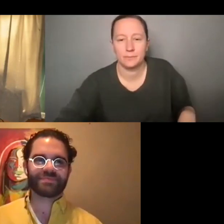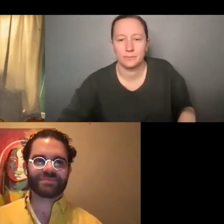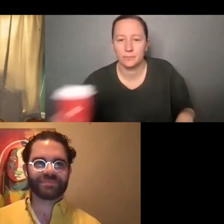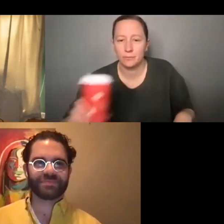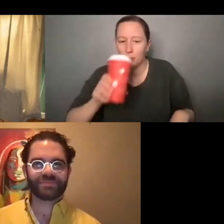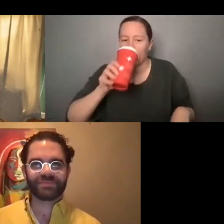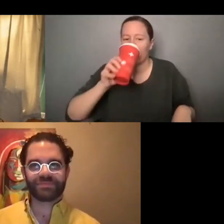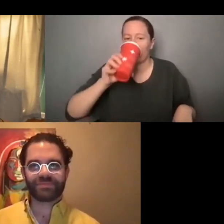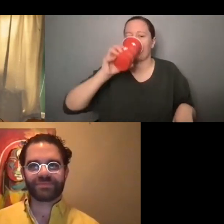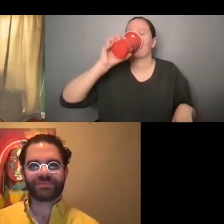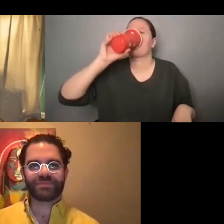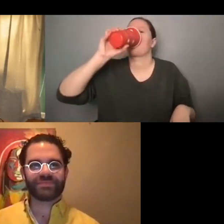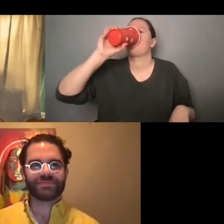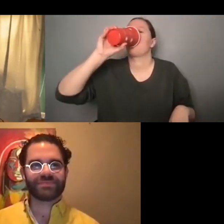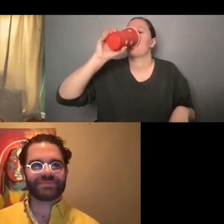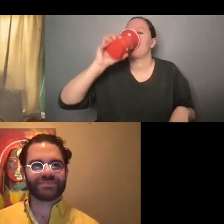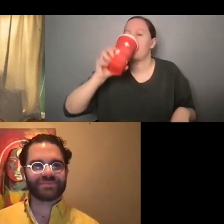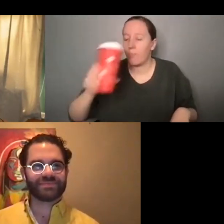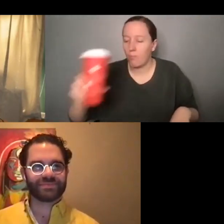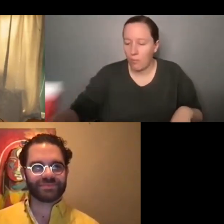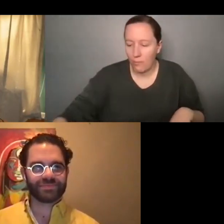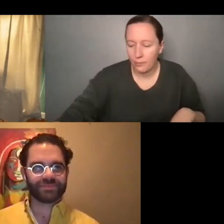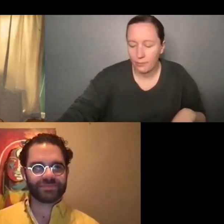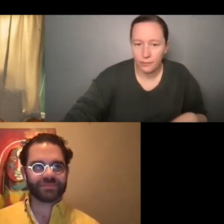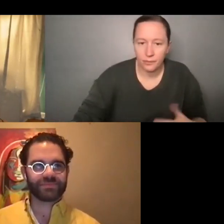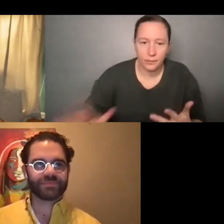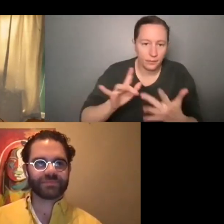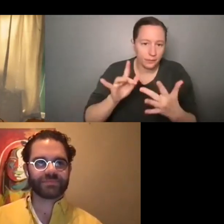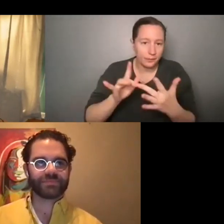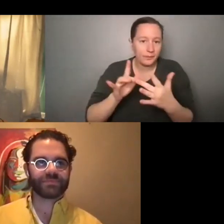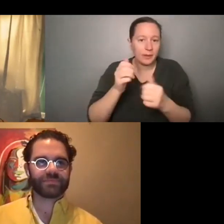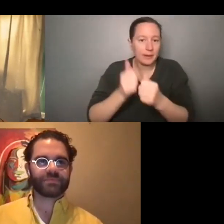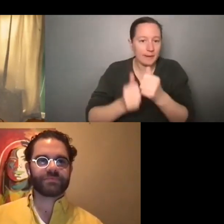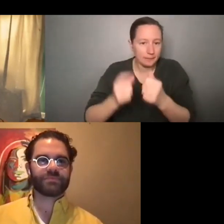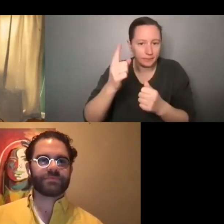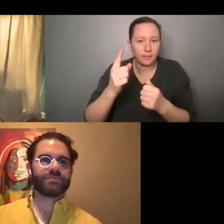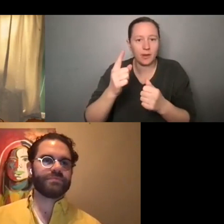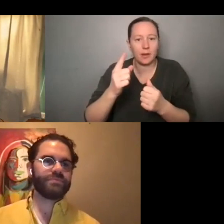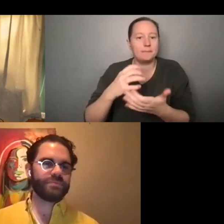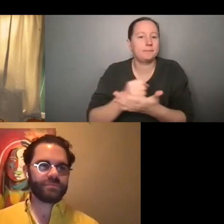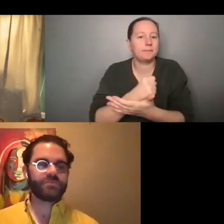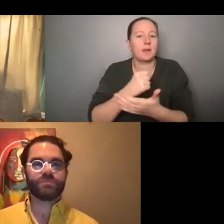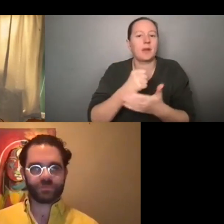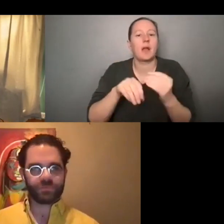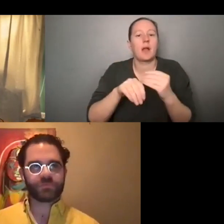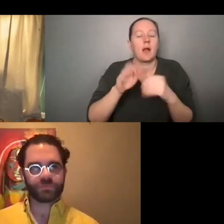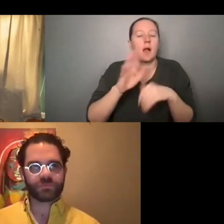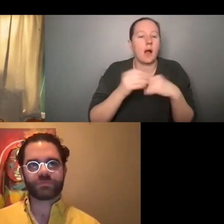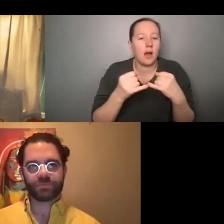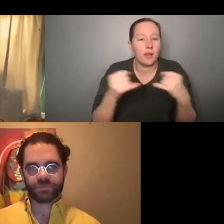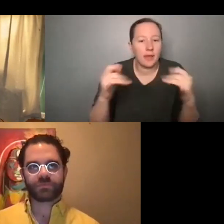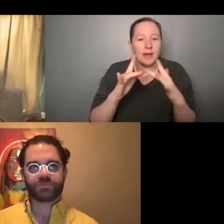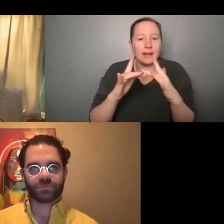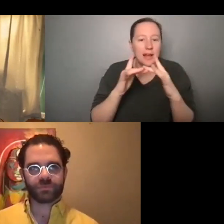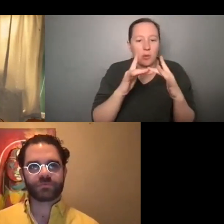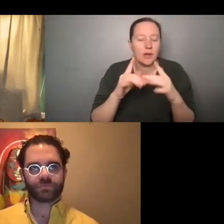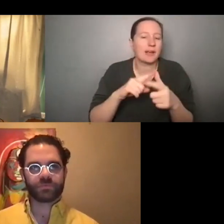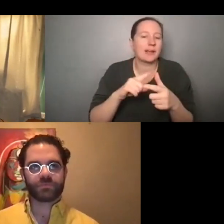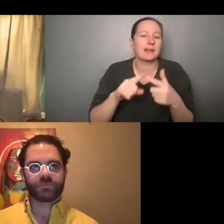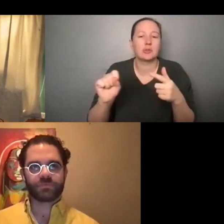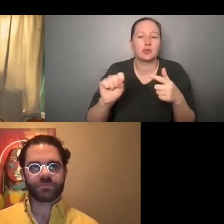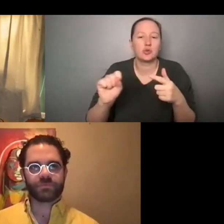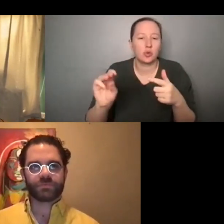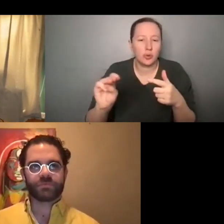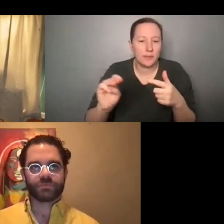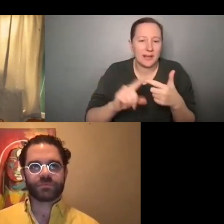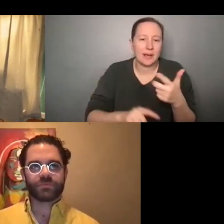yeah, reach out to everyone. Uh, definitely take advantage of the virtual networking, the social media. Um, that's a, that's a